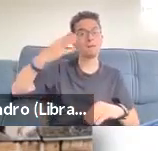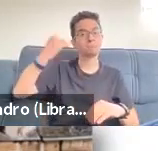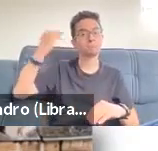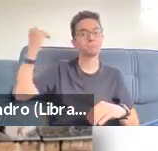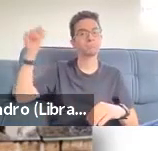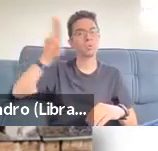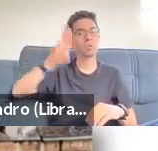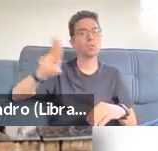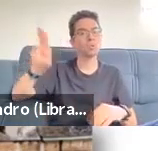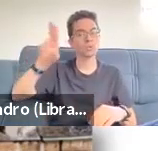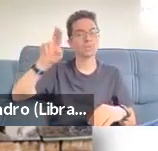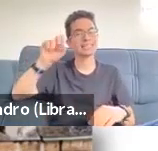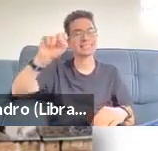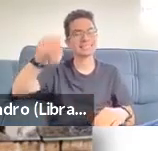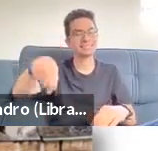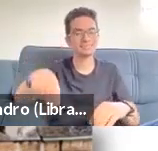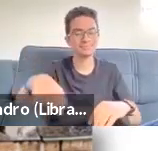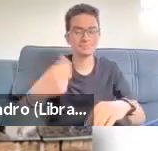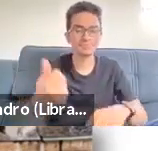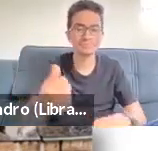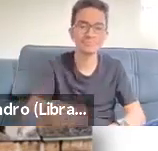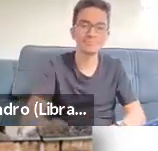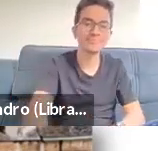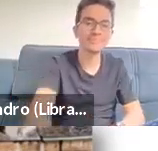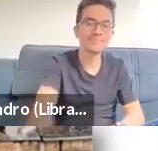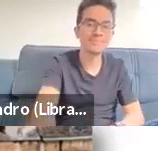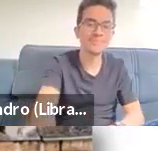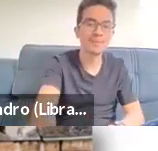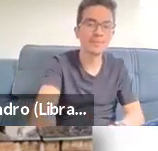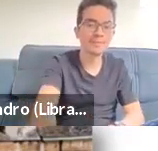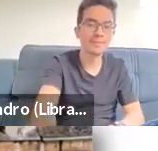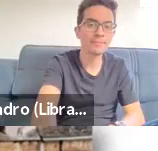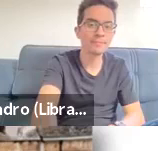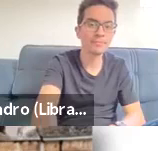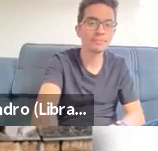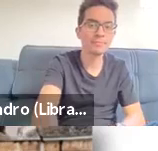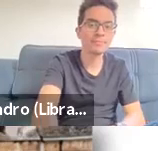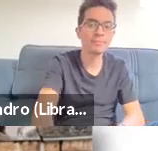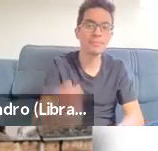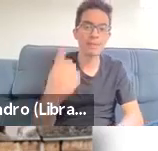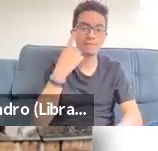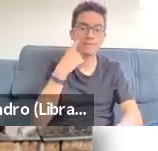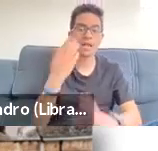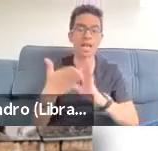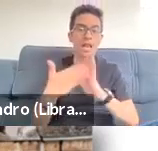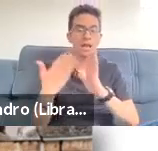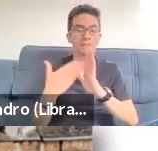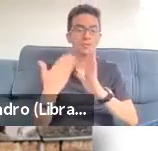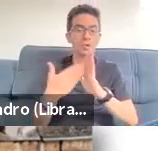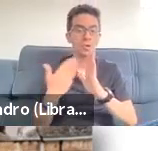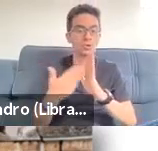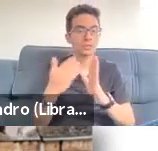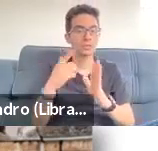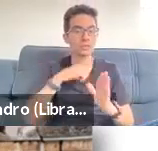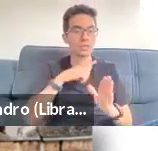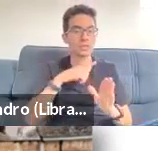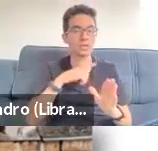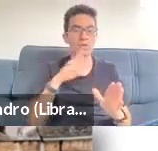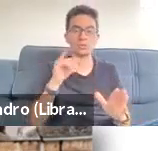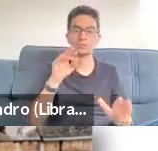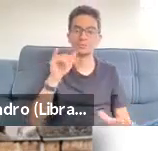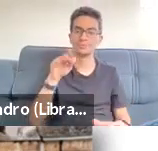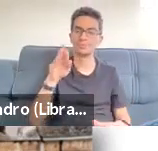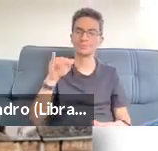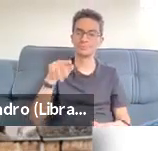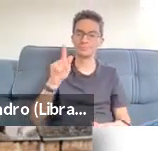reference for if you want it called Hawking Inc, which is essentially an ethnography of how his